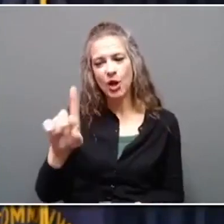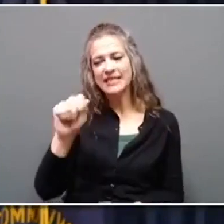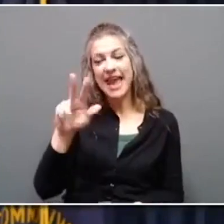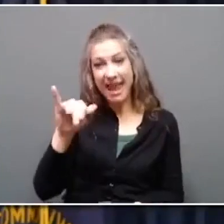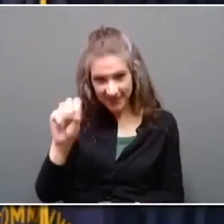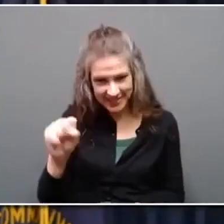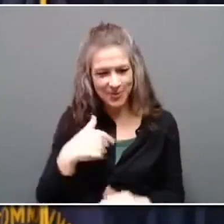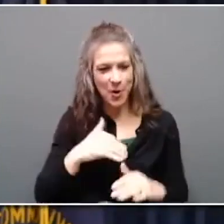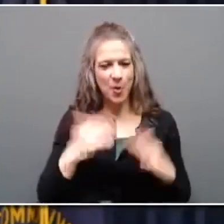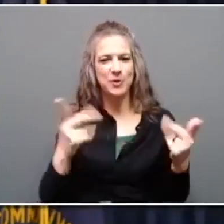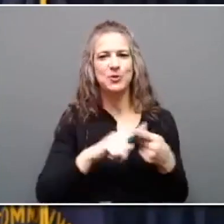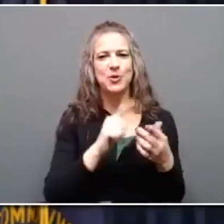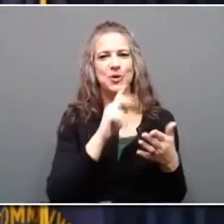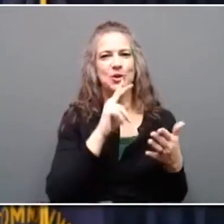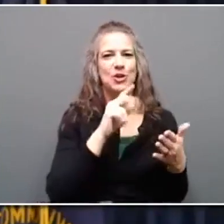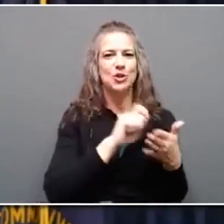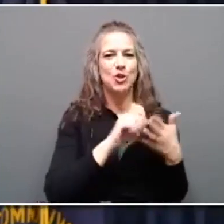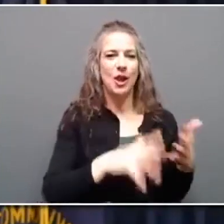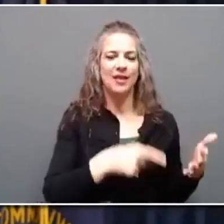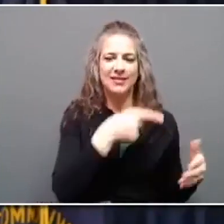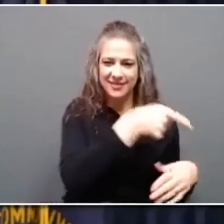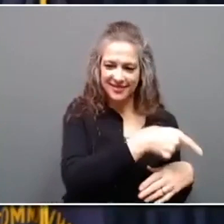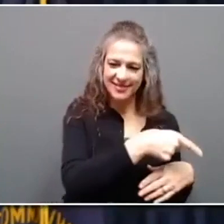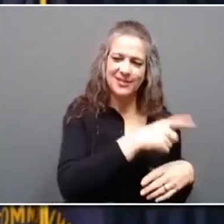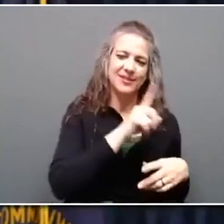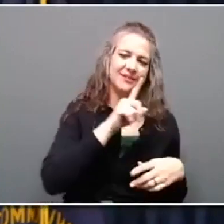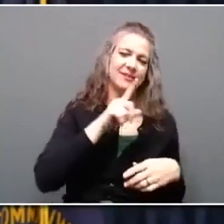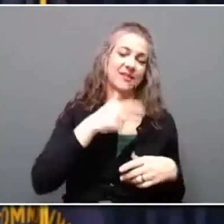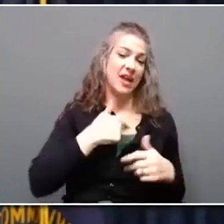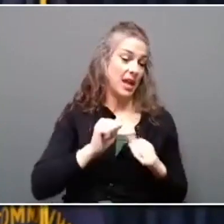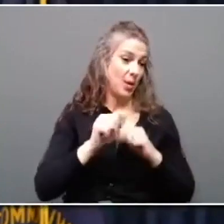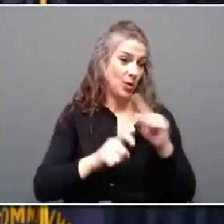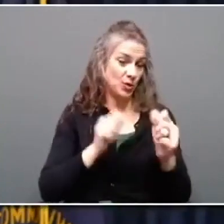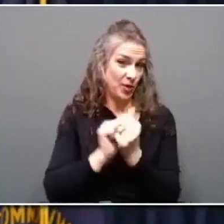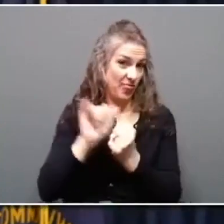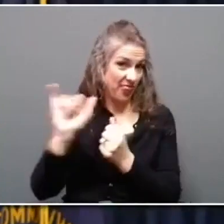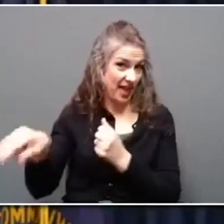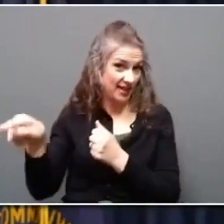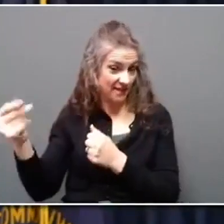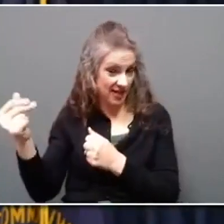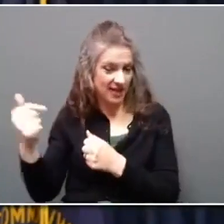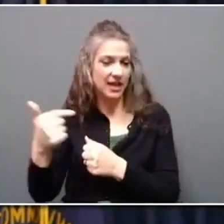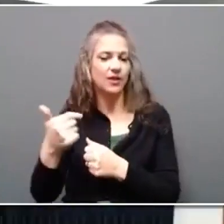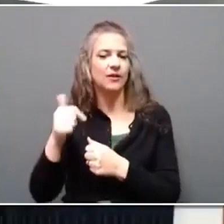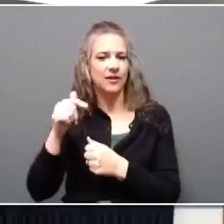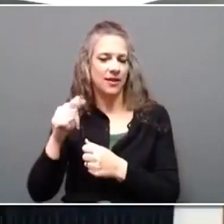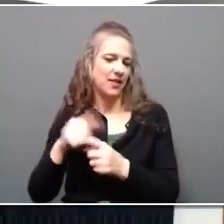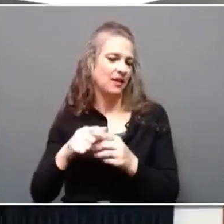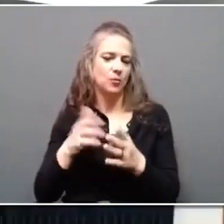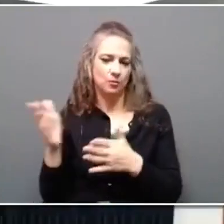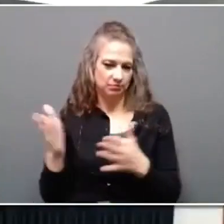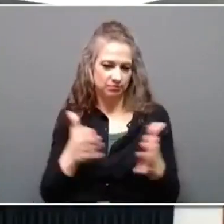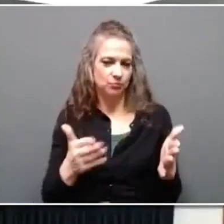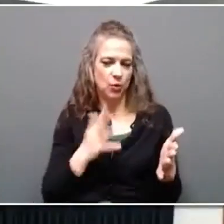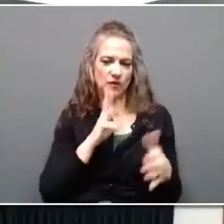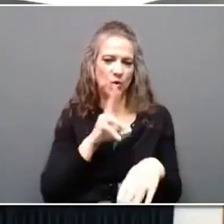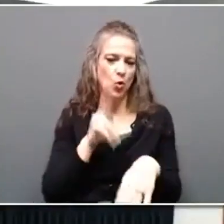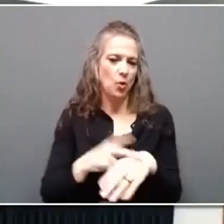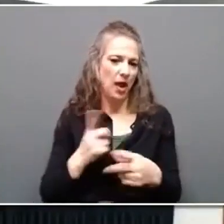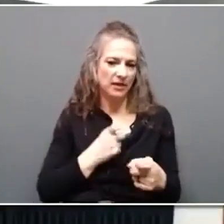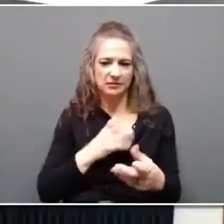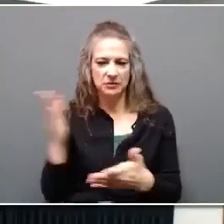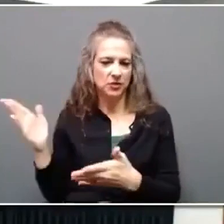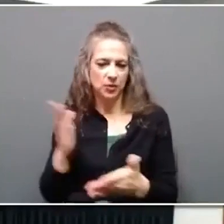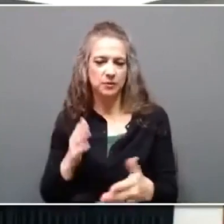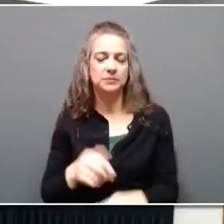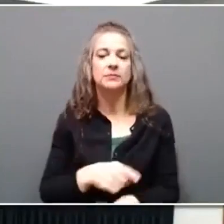we have here, if you have a question on that program and that funding award, and then we'll move to our normal. Tom? Thank you, Governor. And for the Secretary,